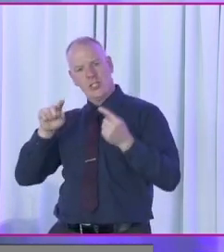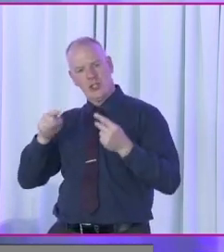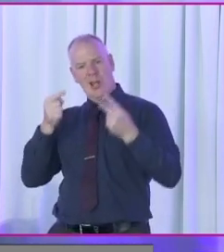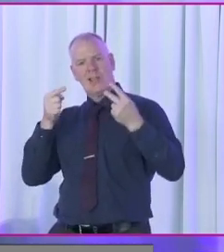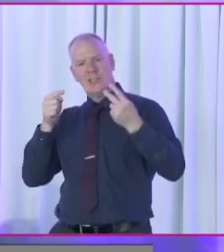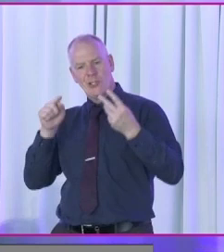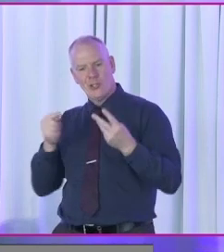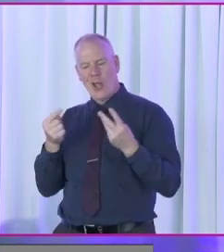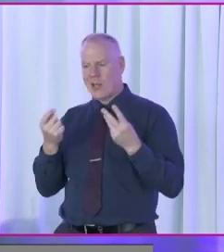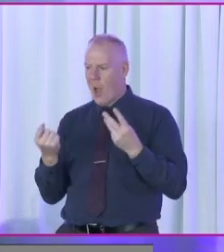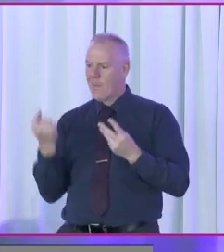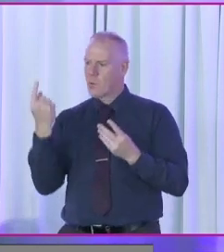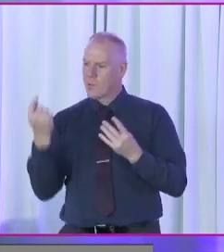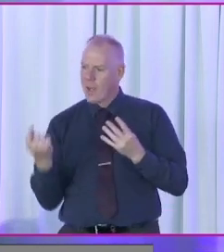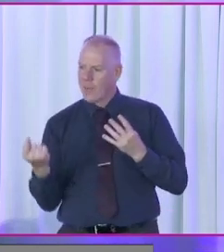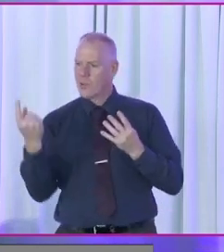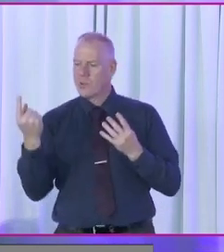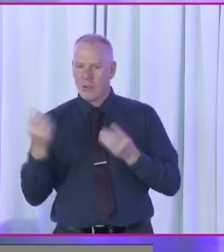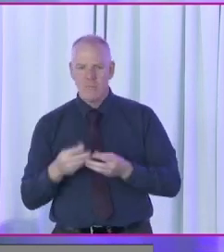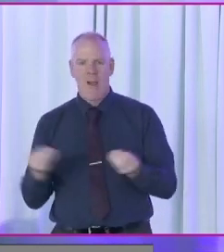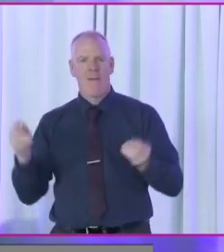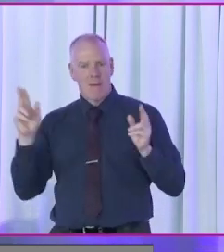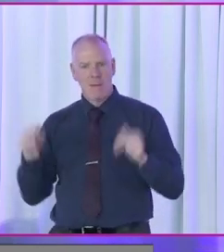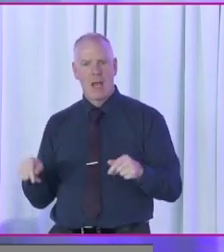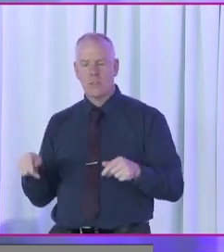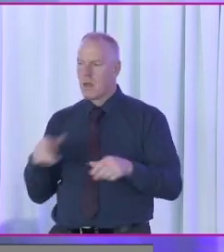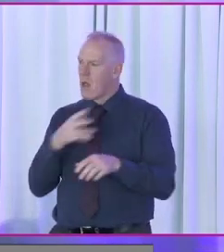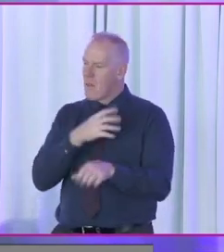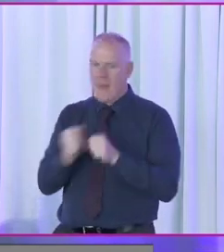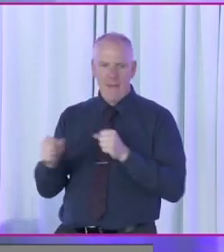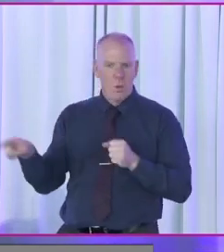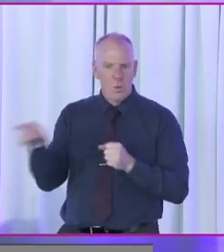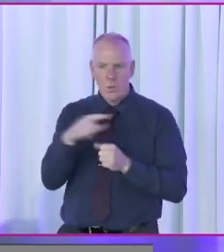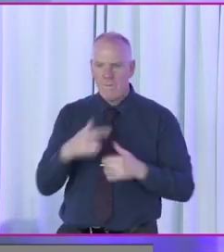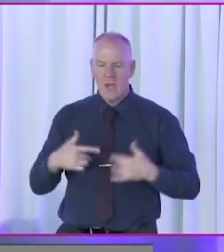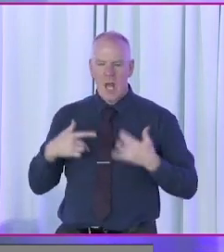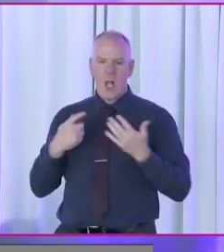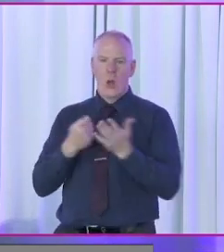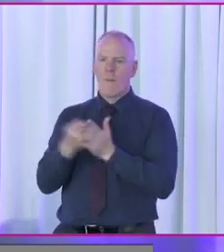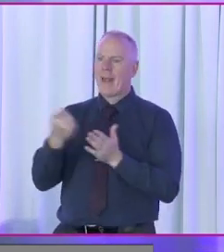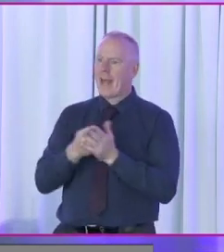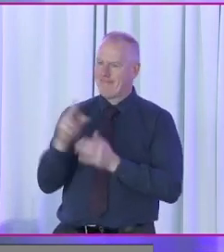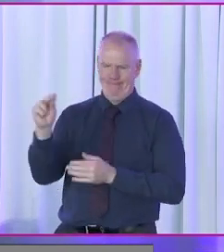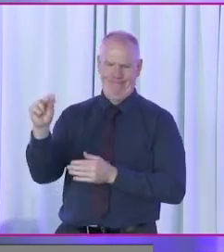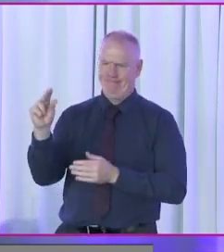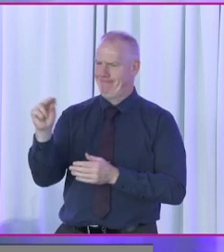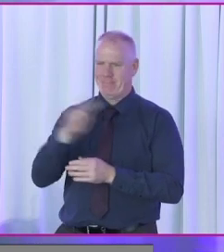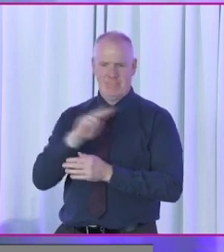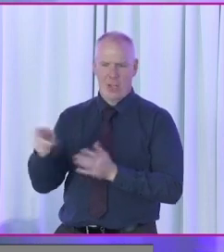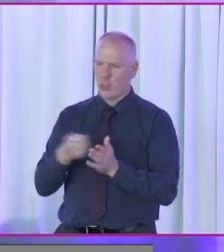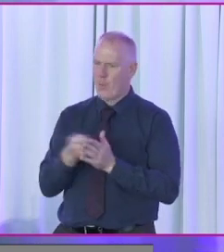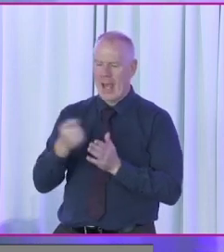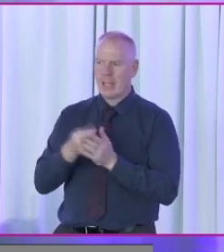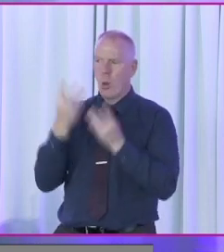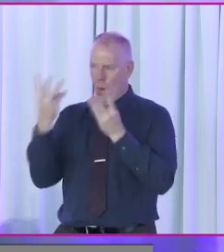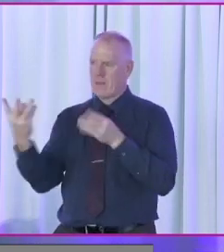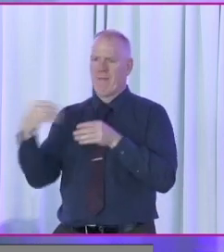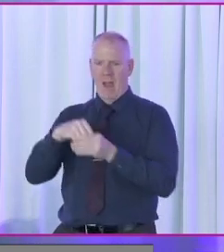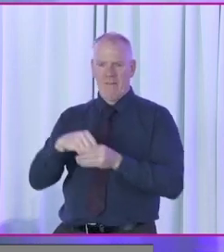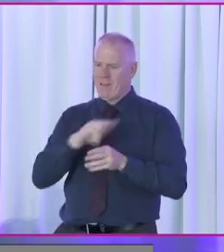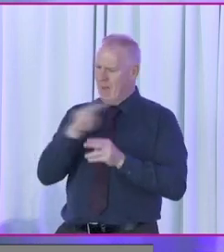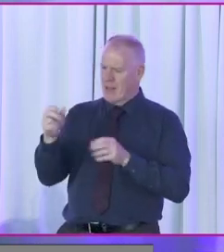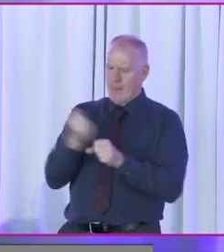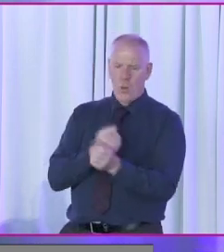opportunities. Our job is to fix these. Never ever feel like you're complaining, because you're trying to be involved